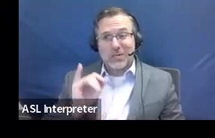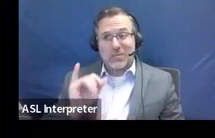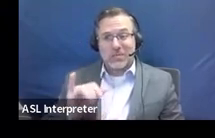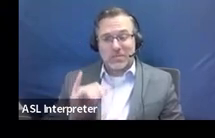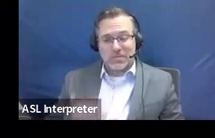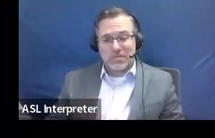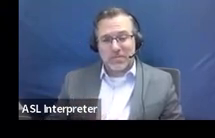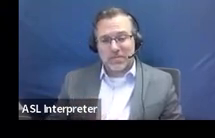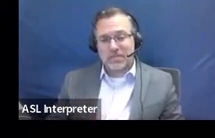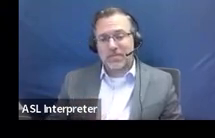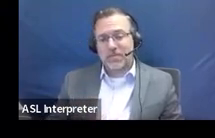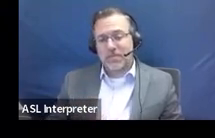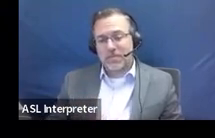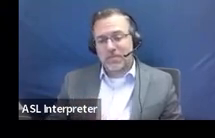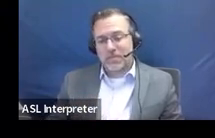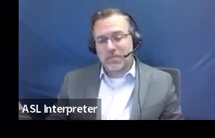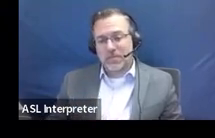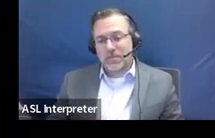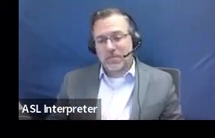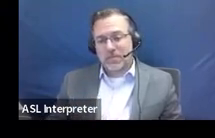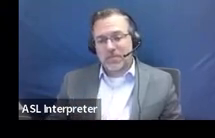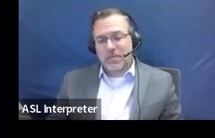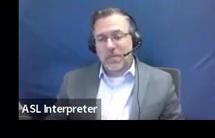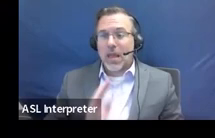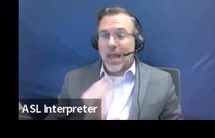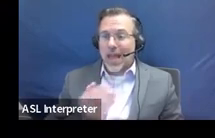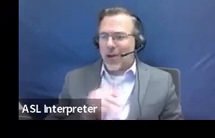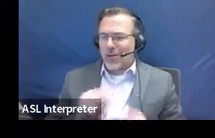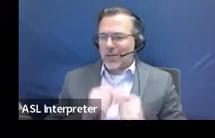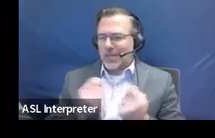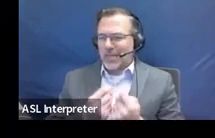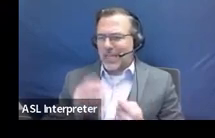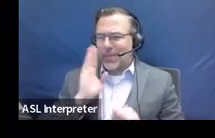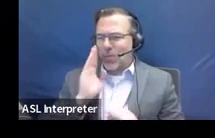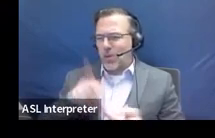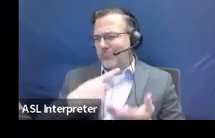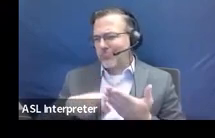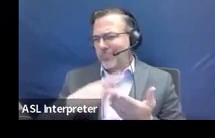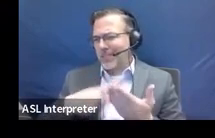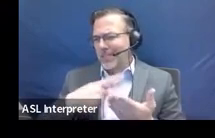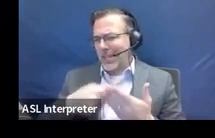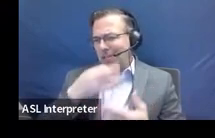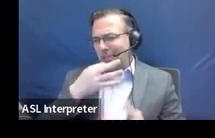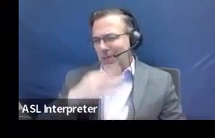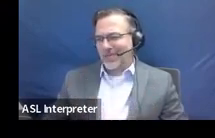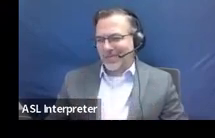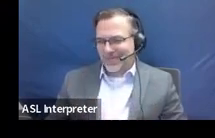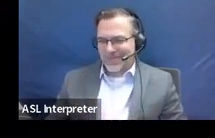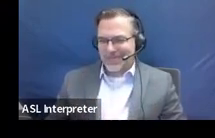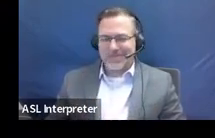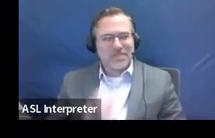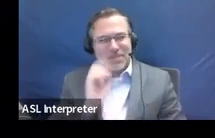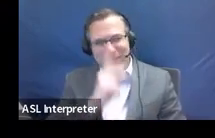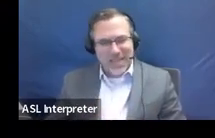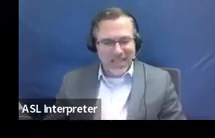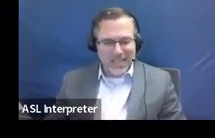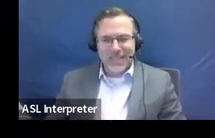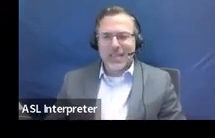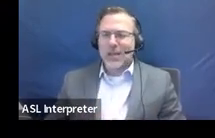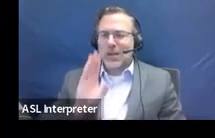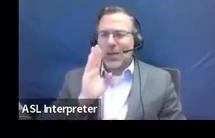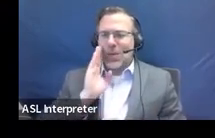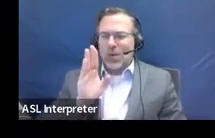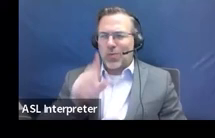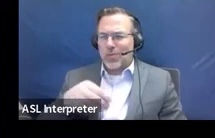And our team is going to discuss that very soon. And we will get a better